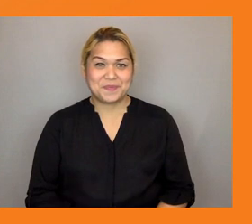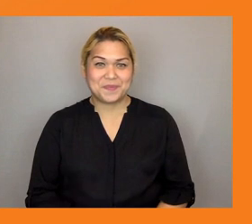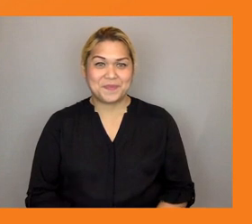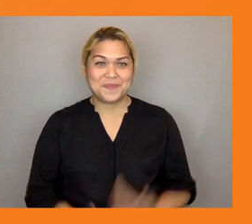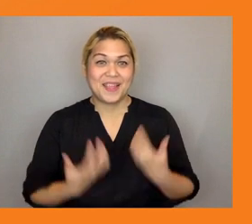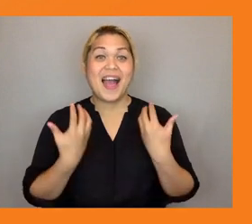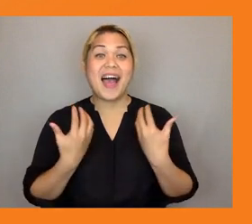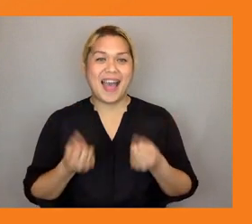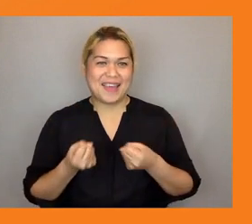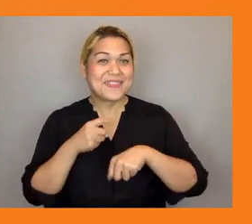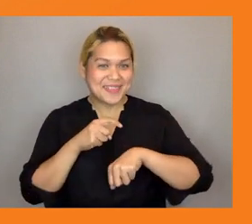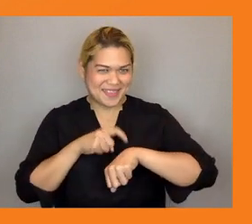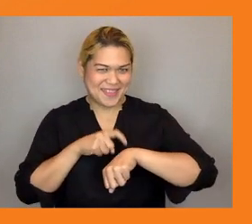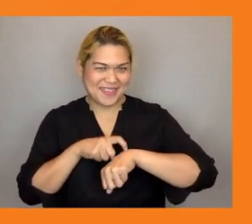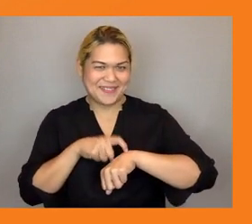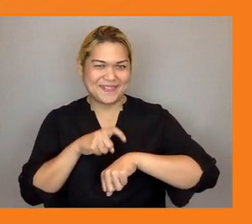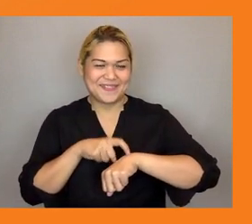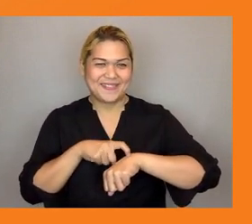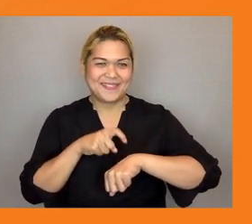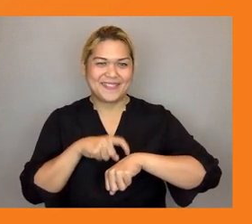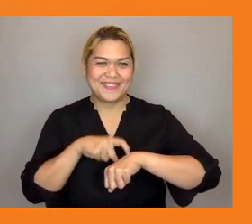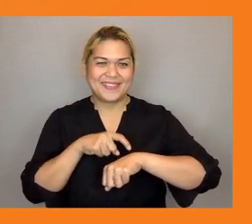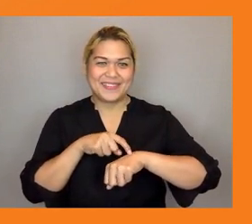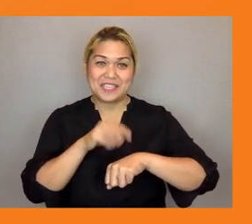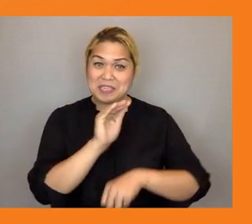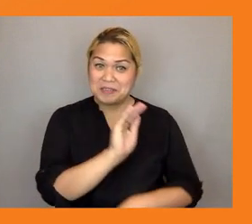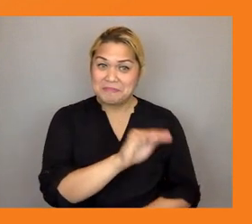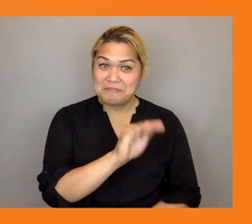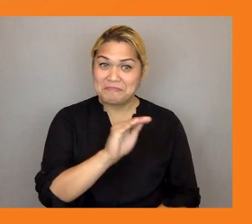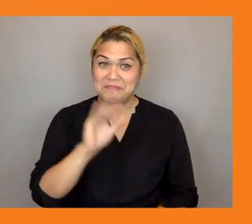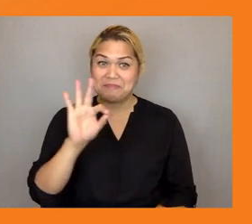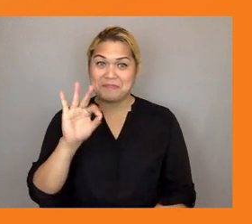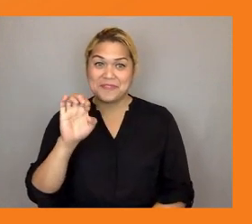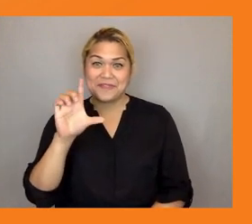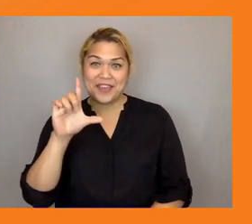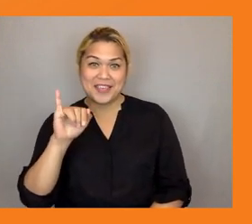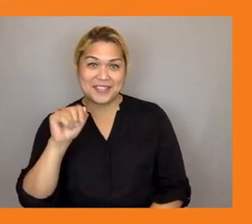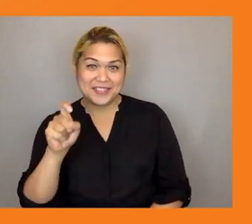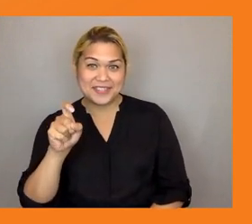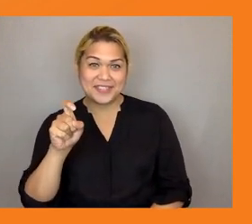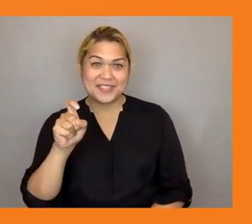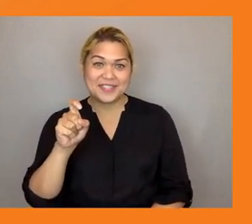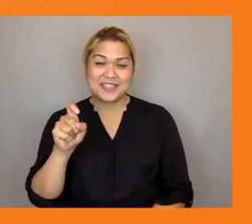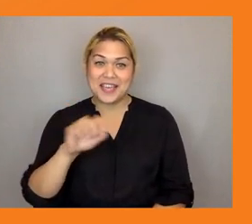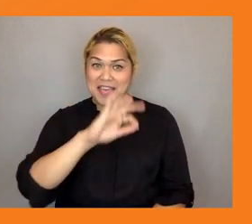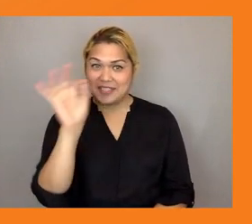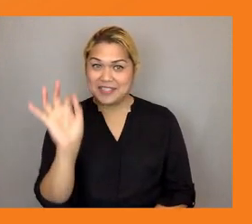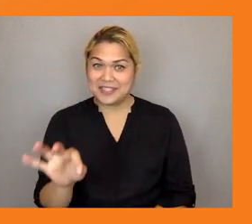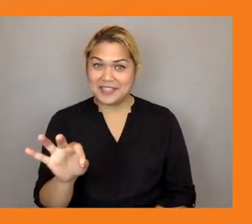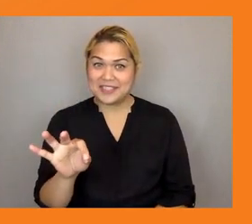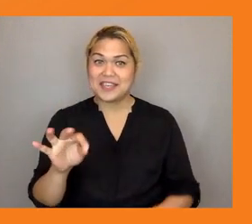i want to call back felix um one of the questions from the pigeonhole is more about short courses